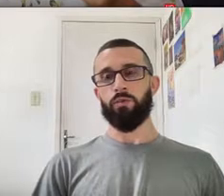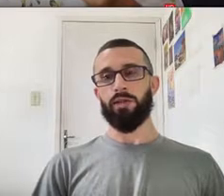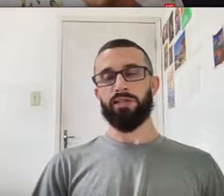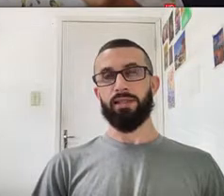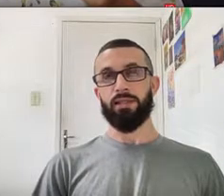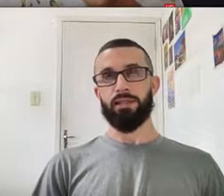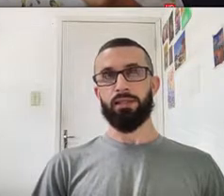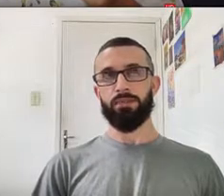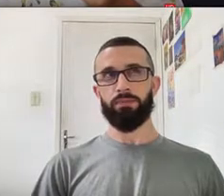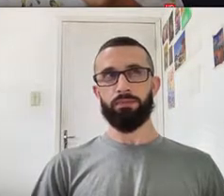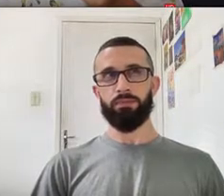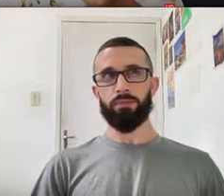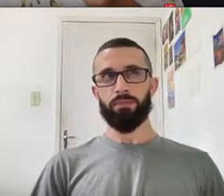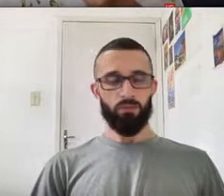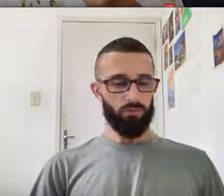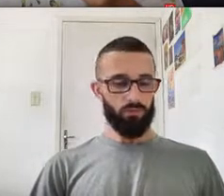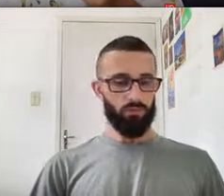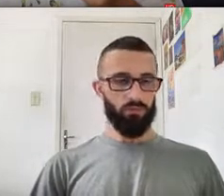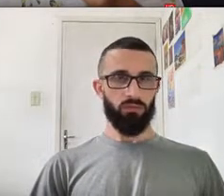Essa Grana